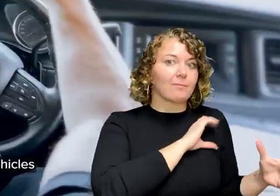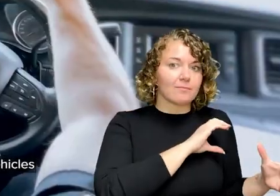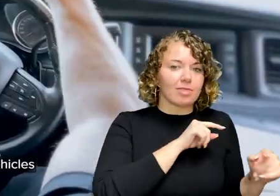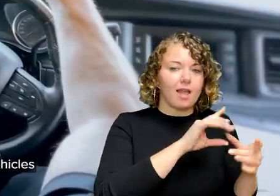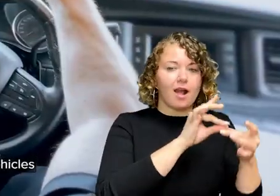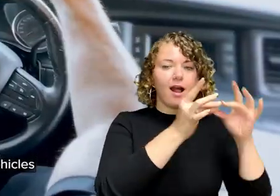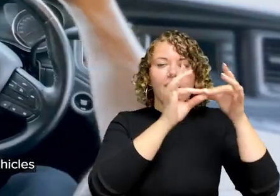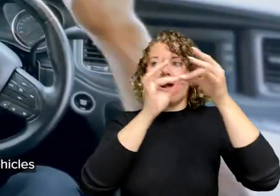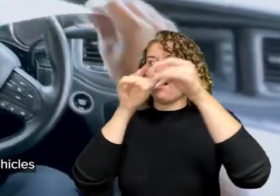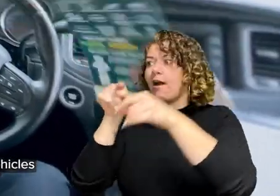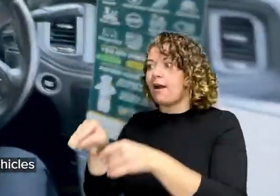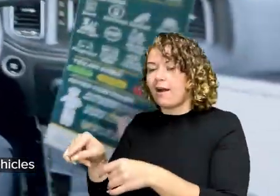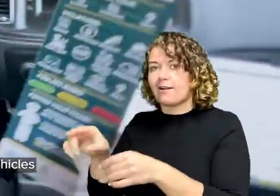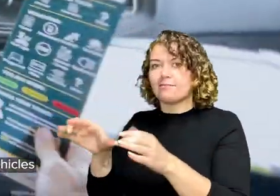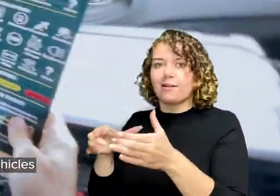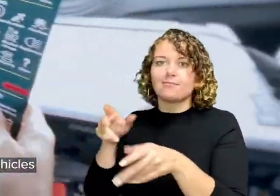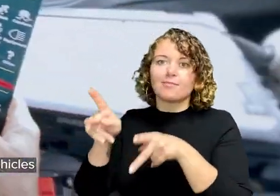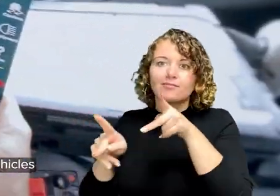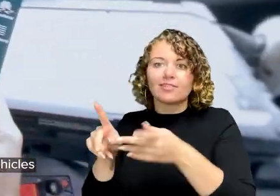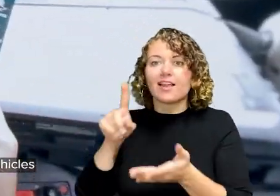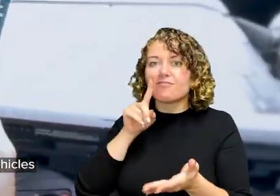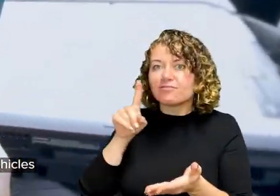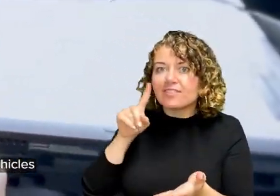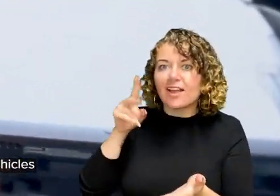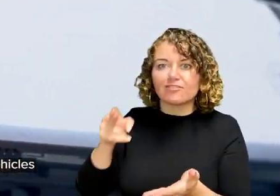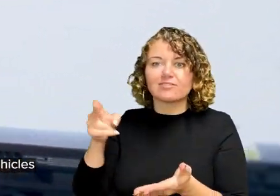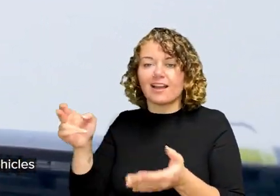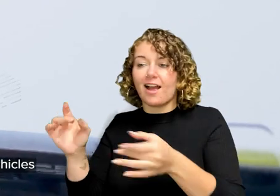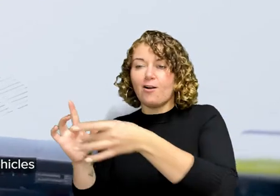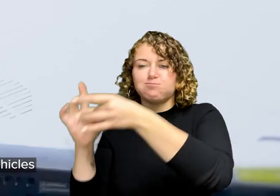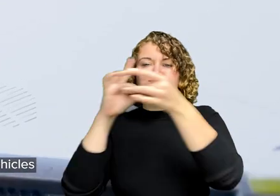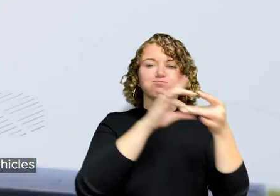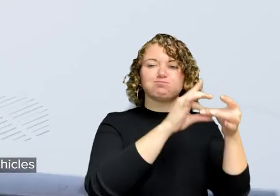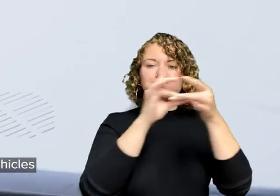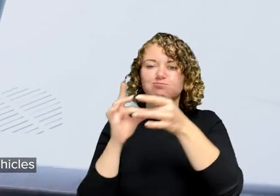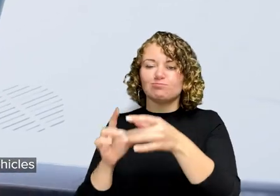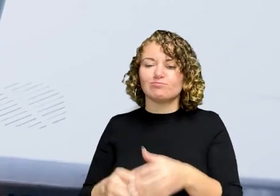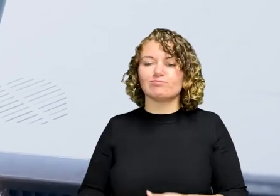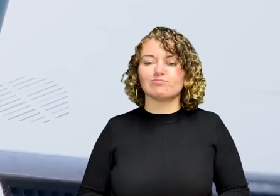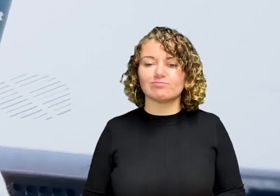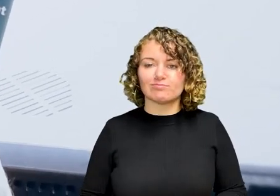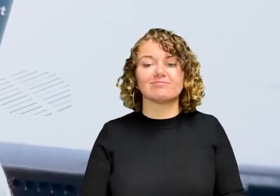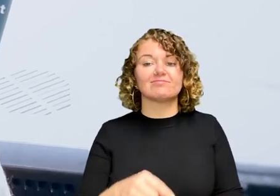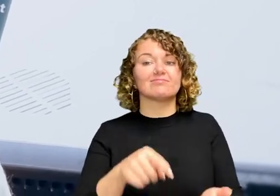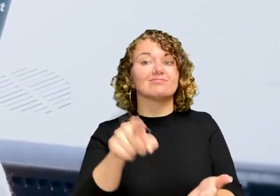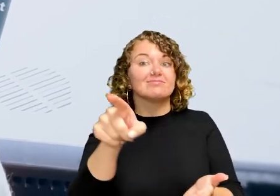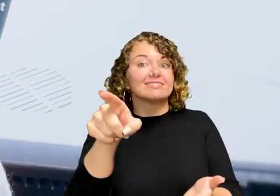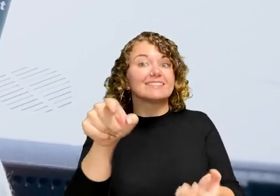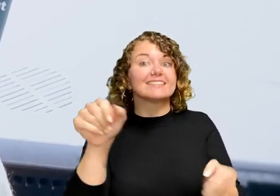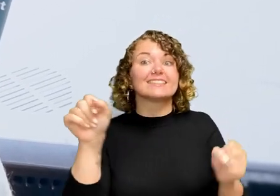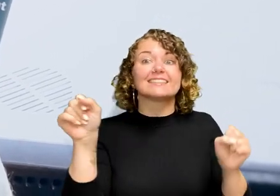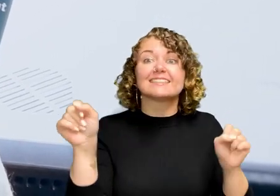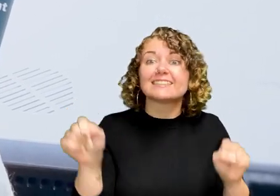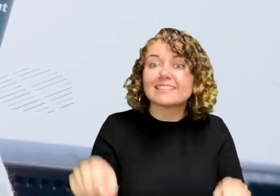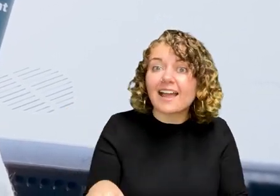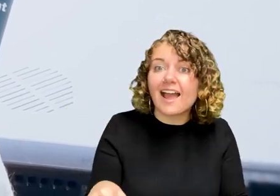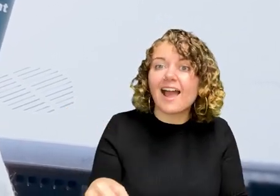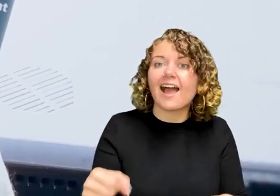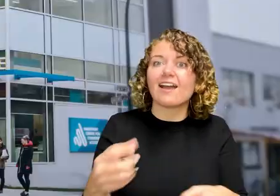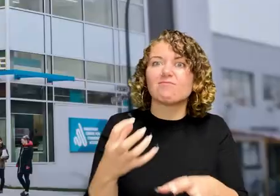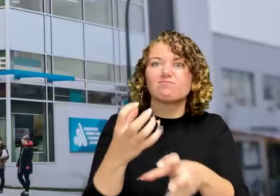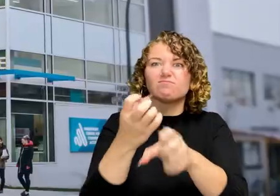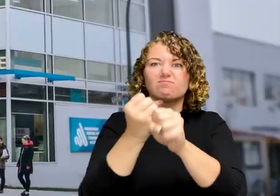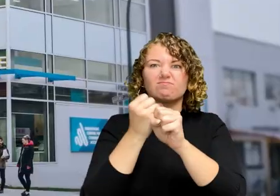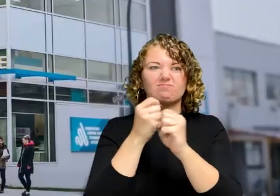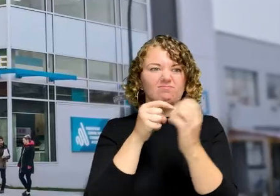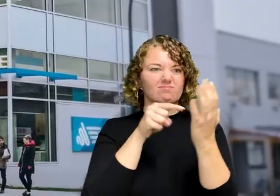Vancouver police officers will have access to the visor cards in all VPD vehicles, with traffic members having them in their kits.